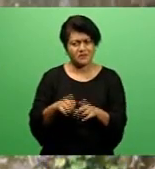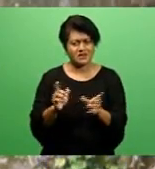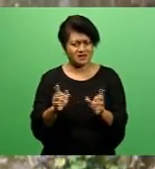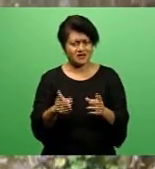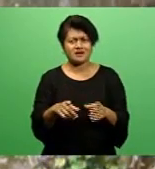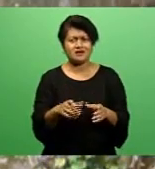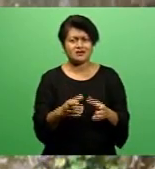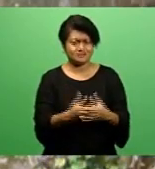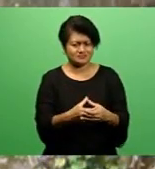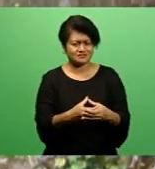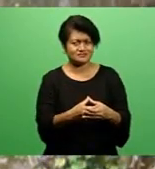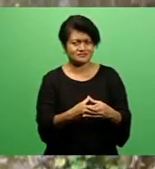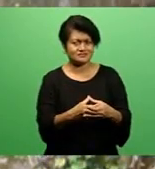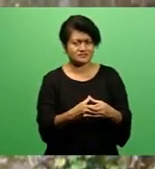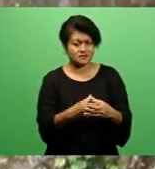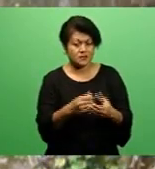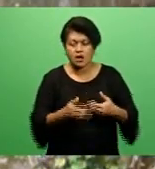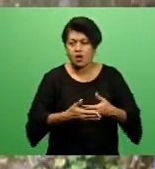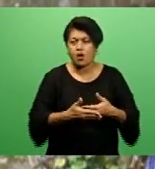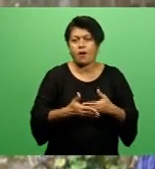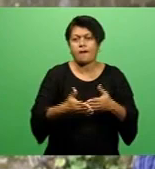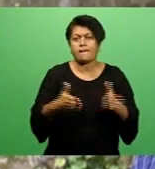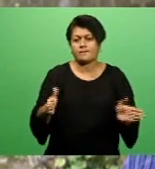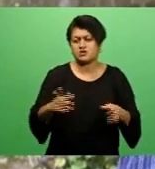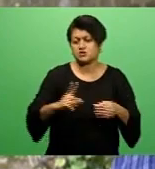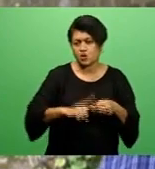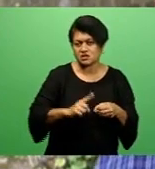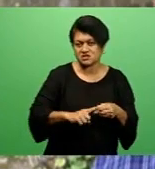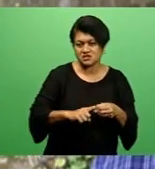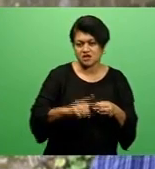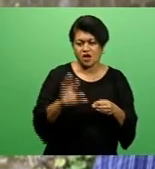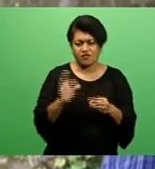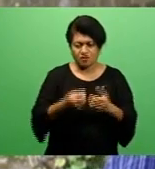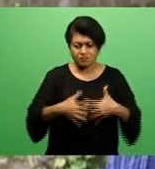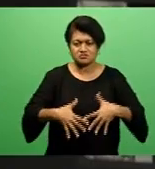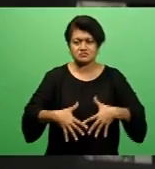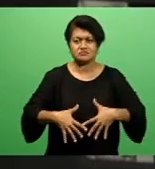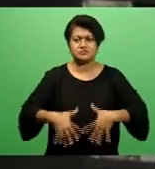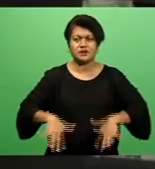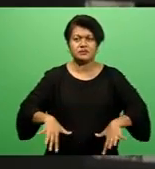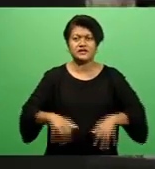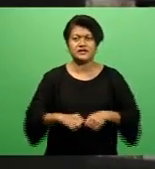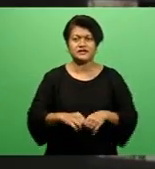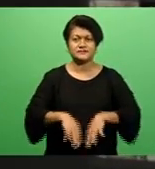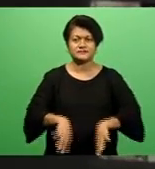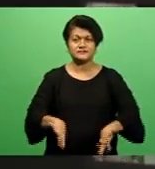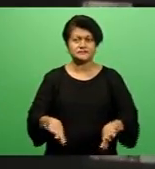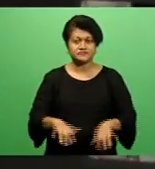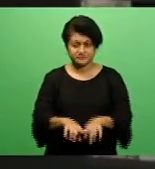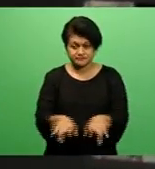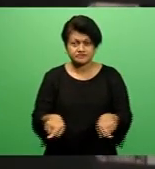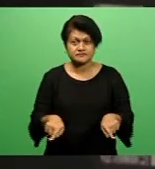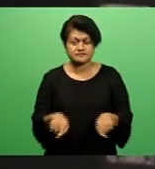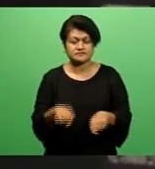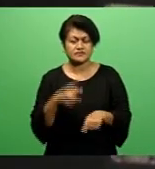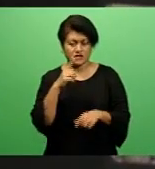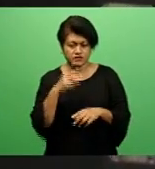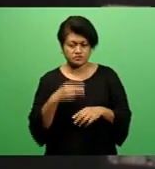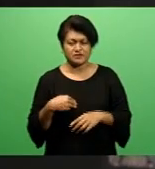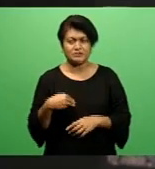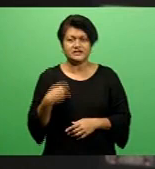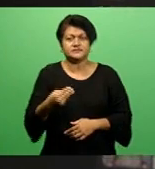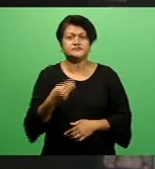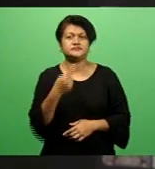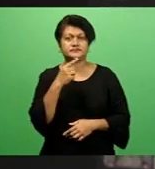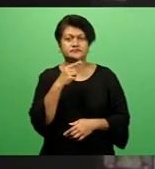They're open to questioning from the public 24 hours a day. The minister for education in a statement has